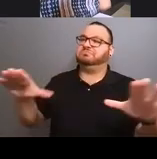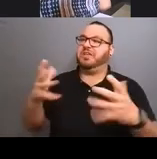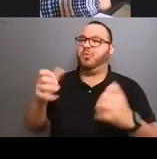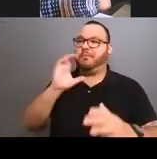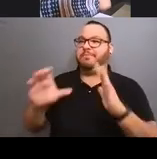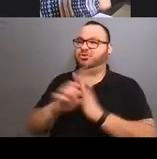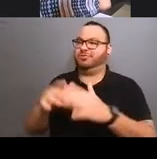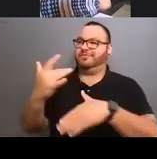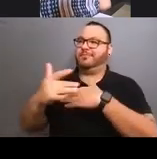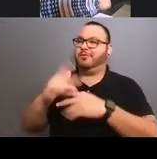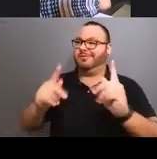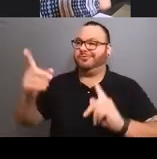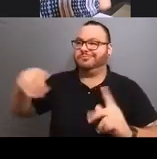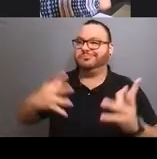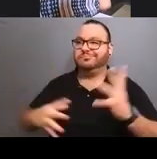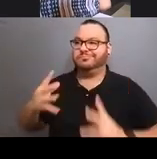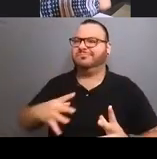of fat people, you know?